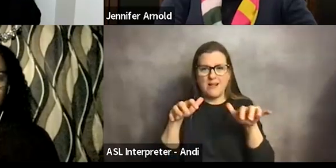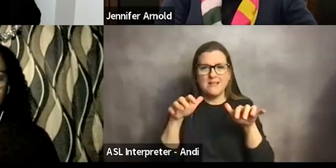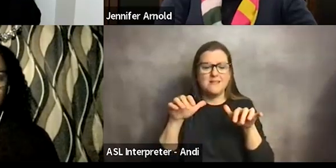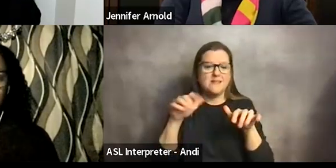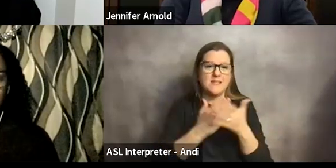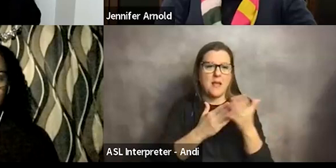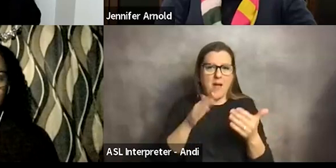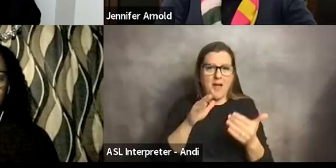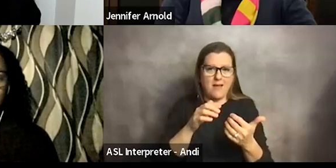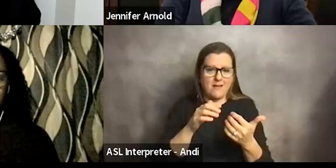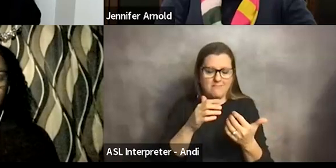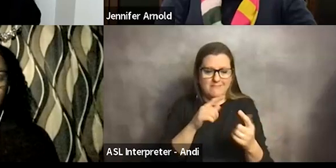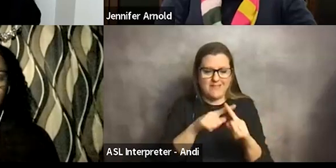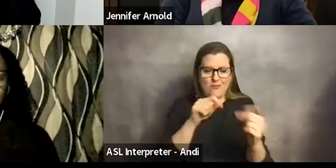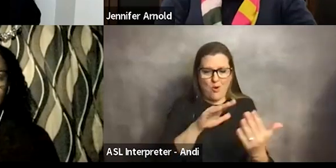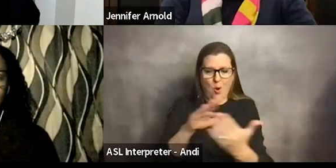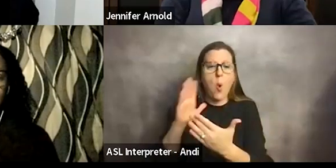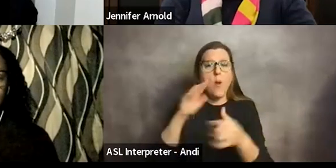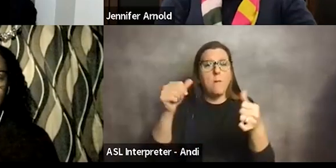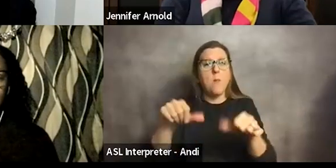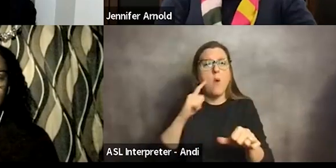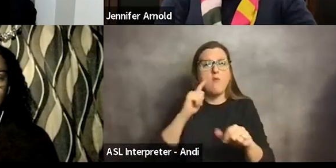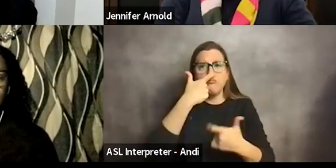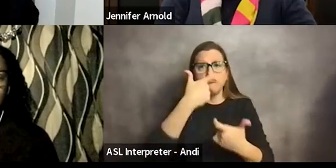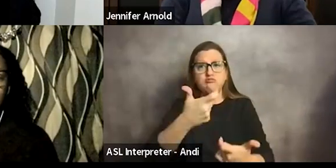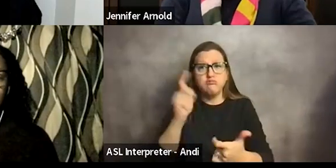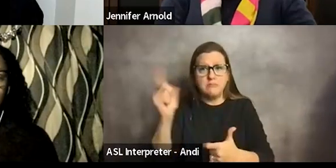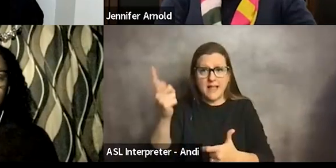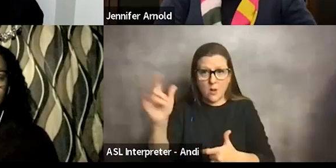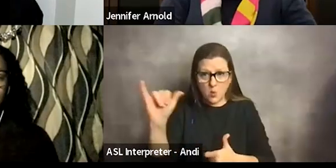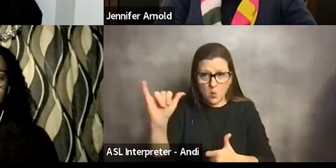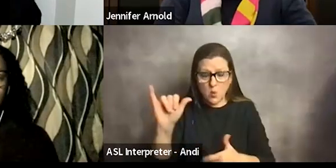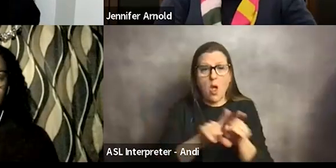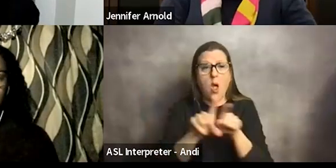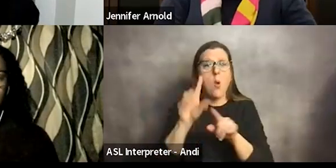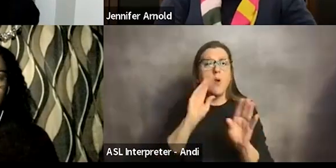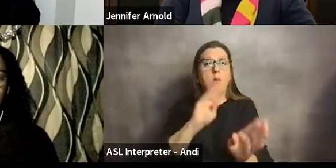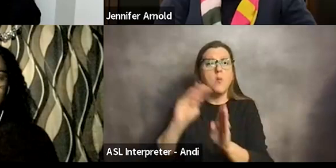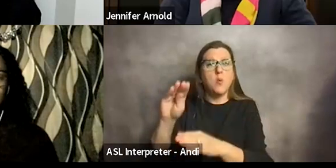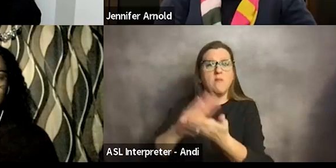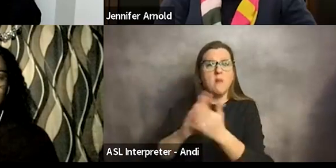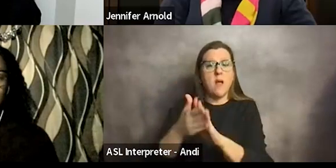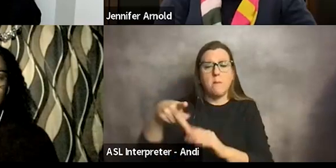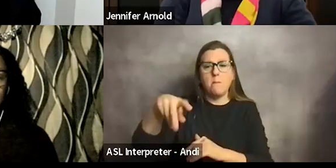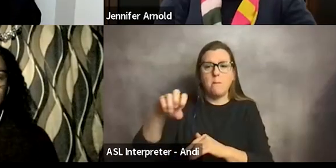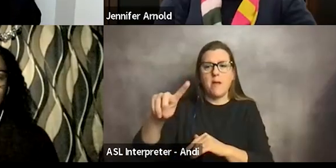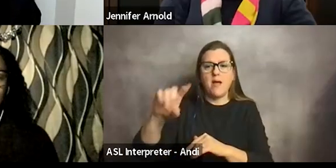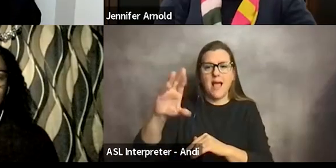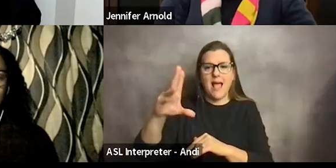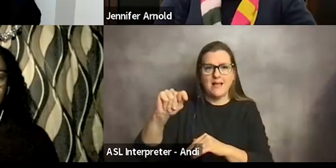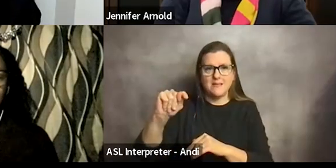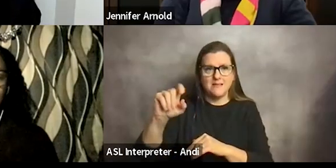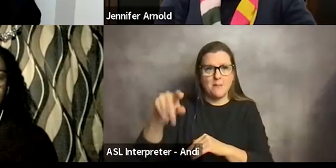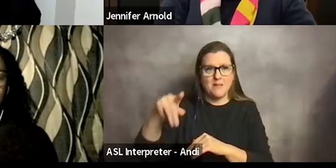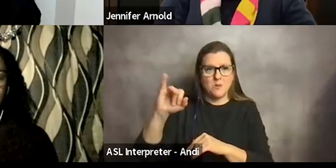will be posted for further viewing, and it will also be moved into a podcast episode. So